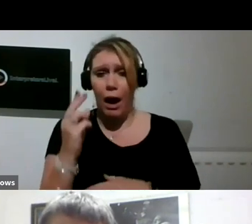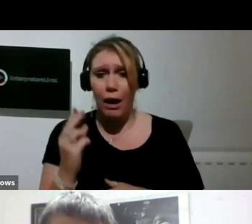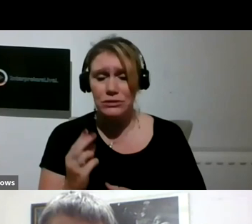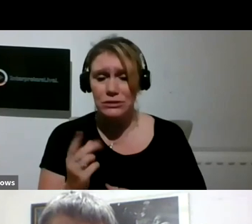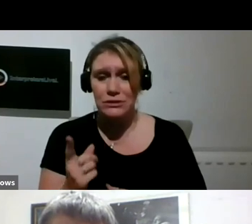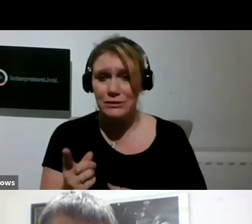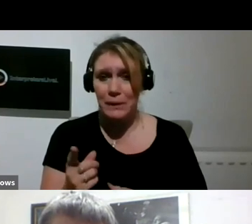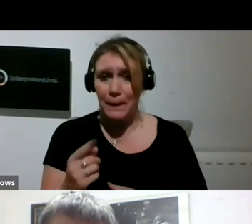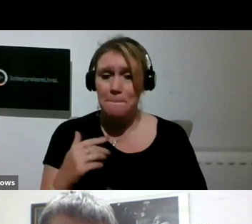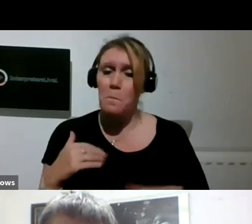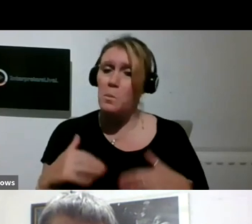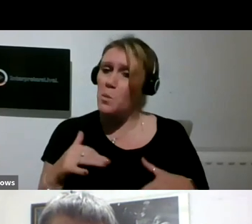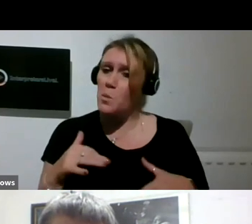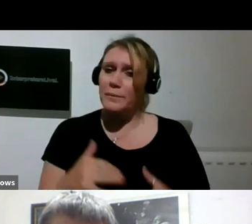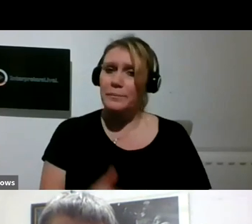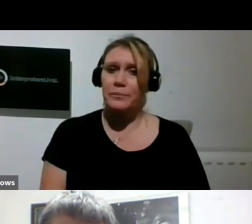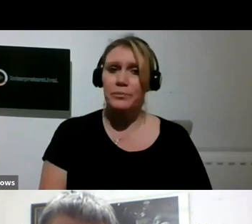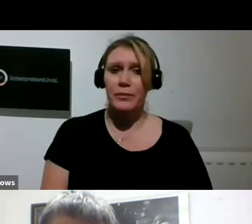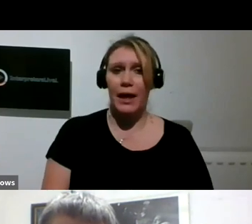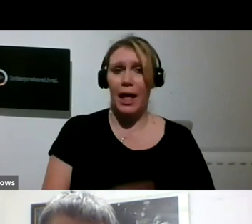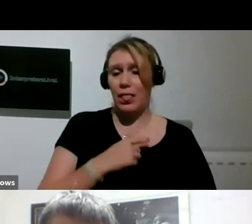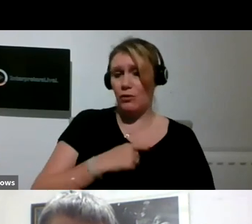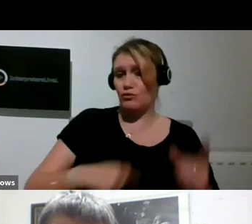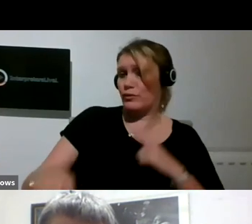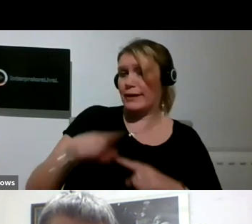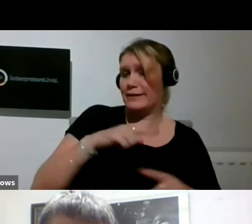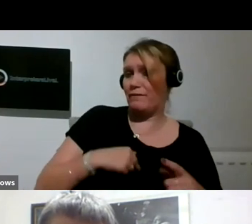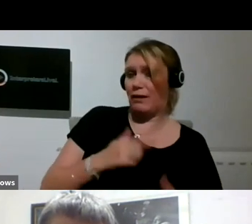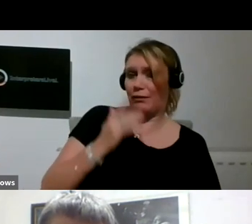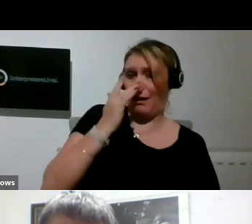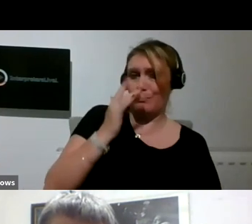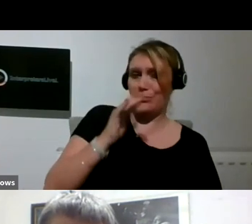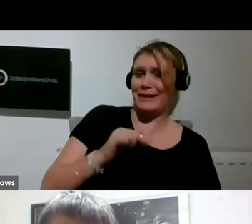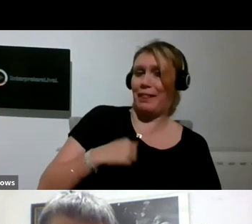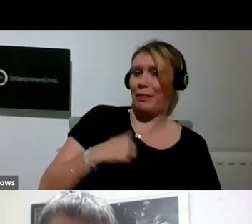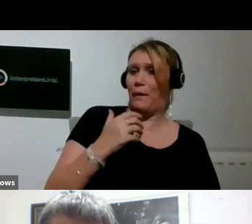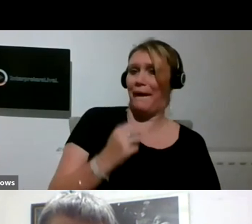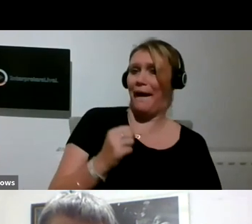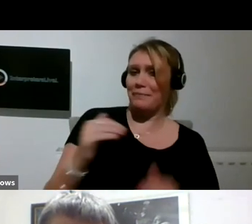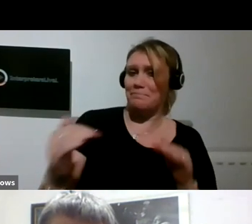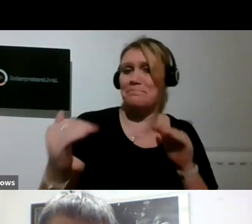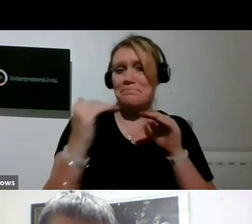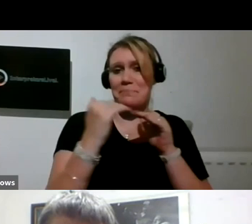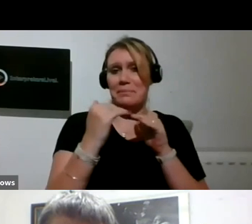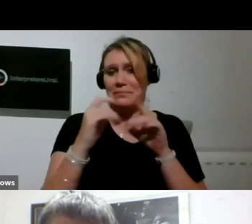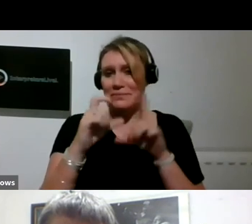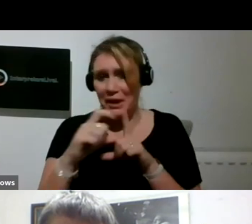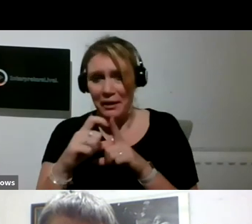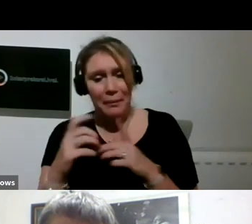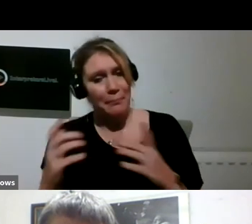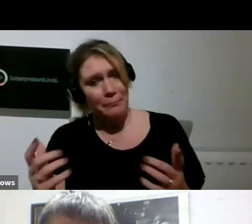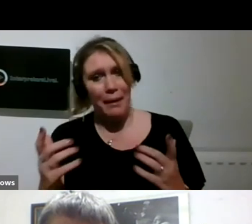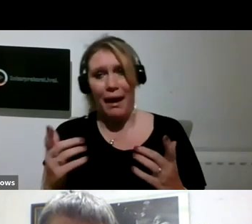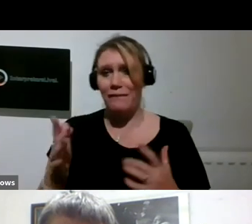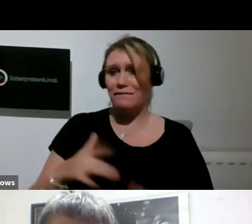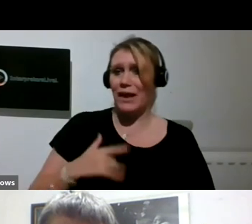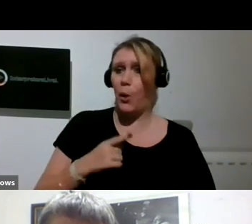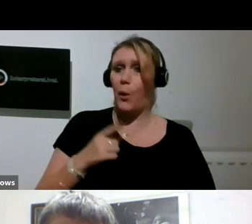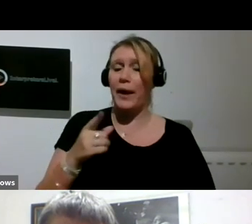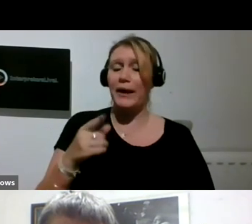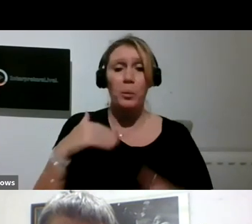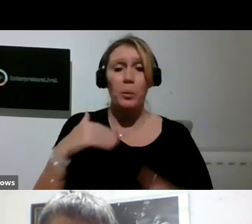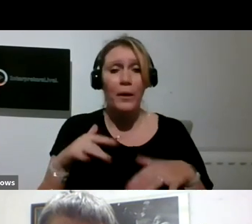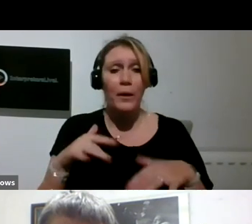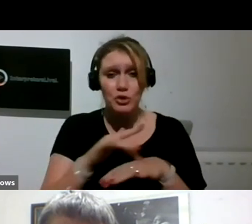us would begin to pretend that we had. And I just think it's a wonderful show, Duncan. I find your video, the